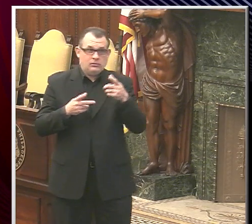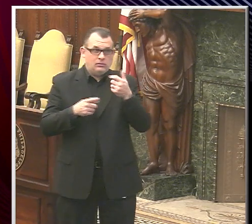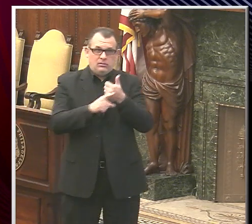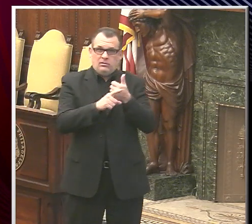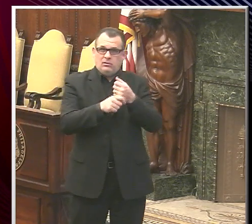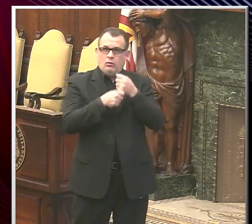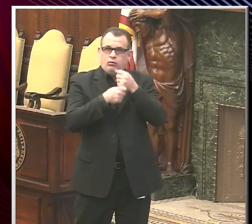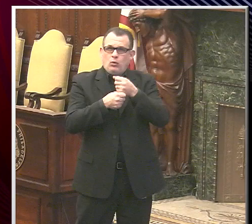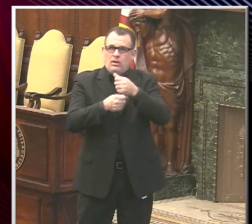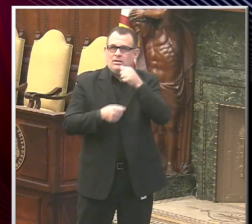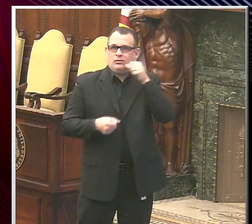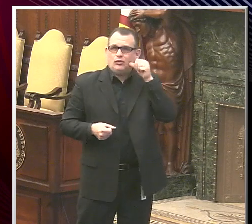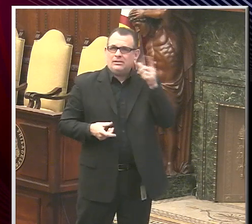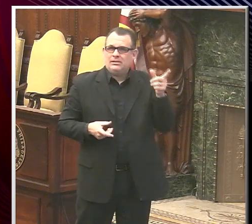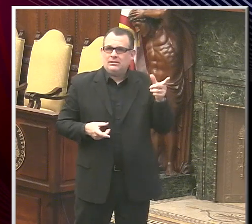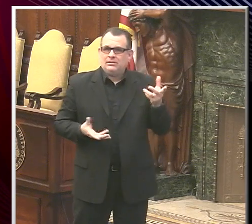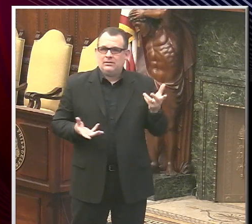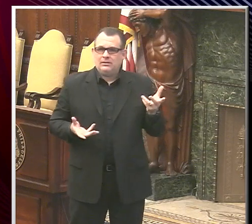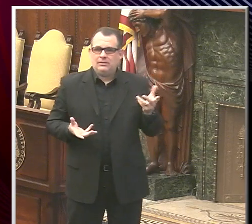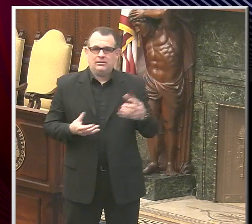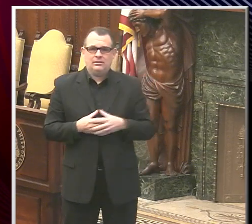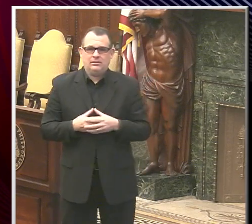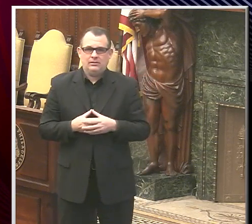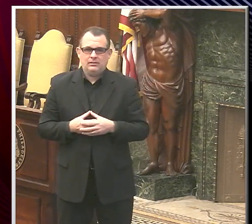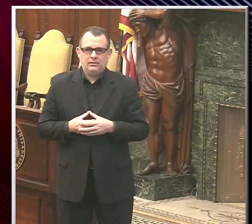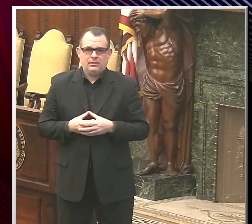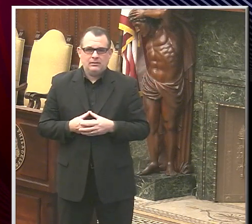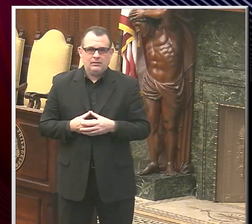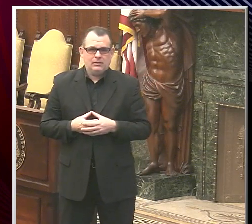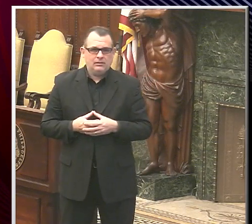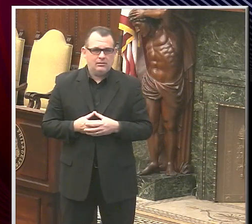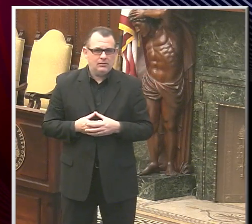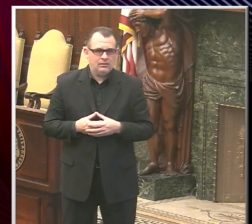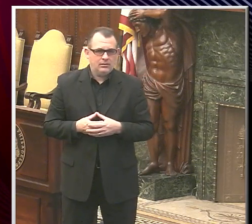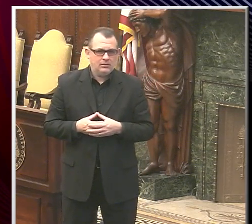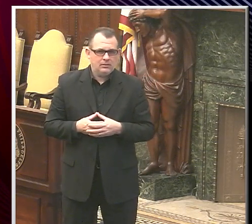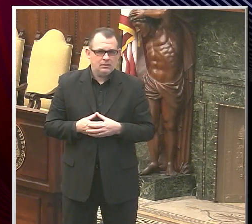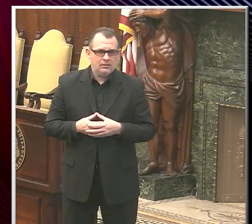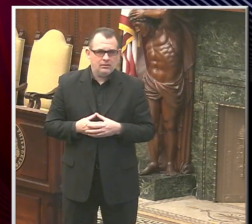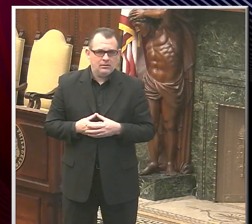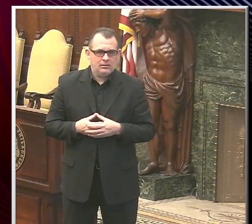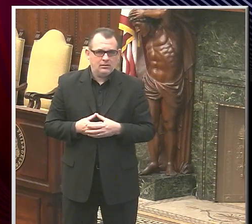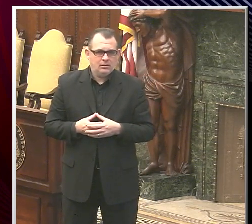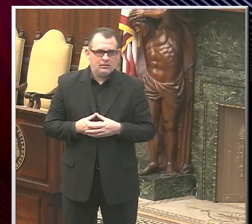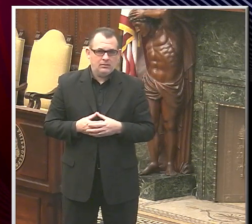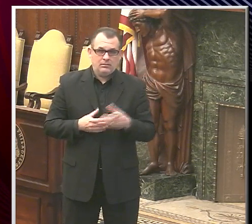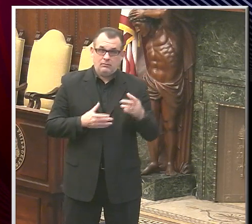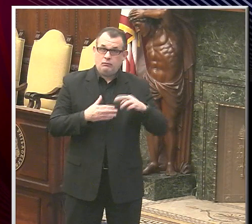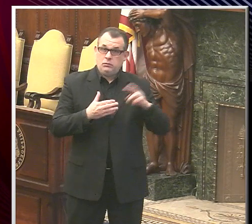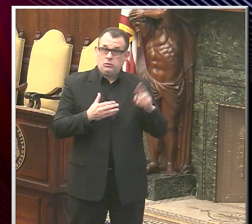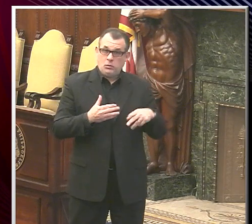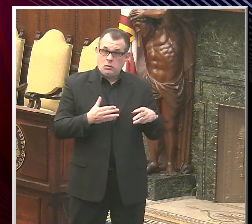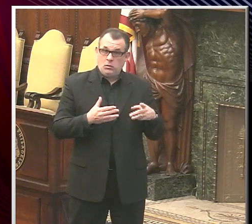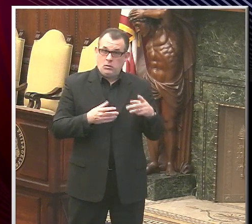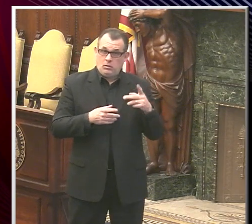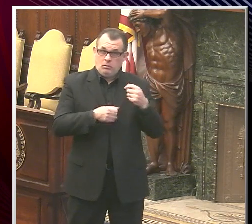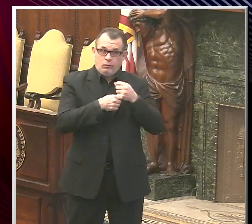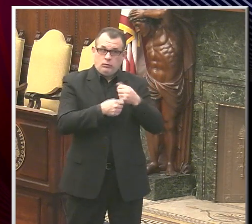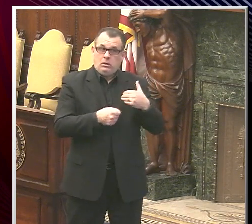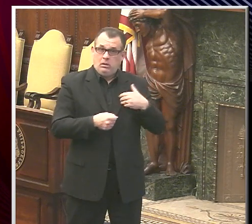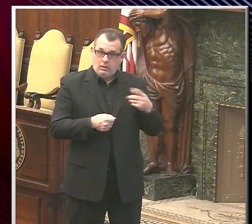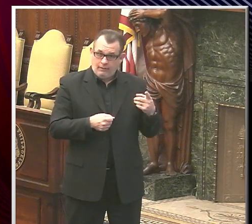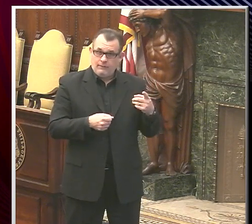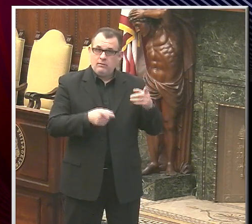case, what wasn't there a plan to have the teachers be vaccinated before they're returned to the classrooms? The plan to vaccinate teachers